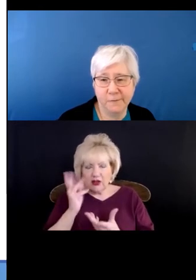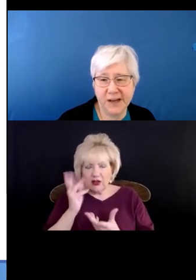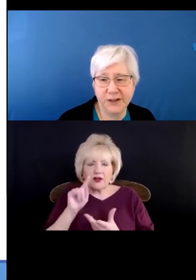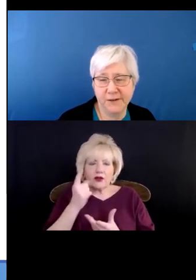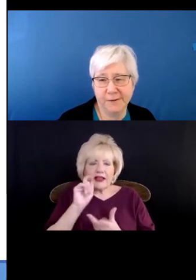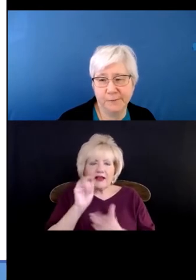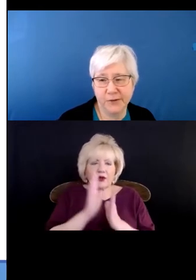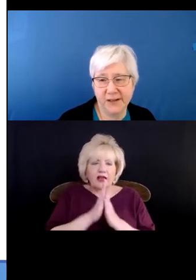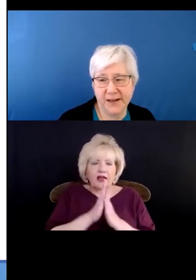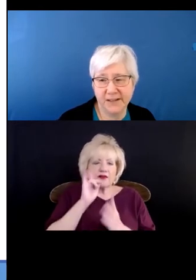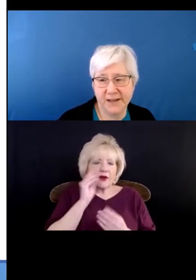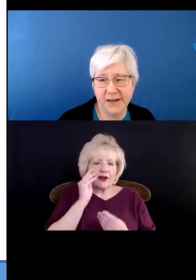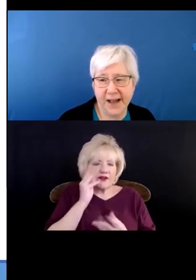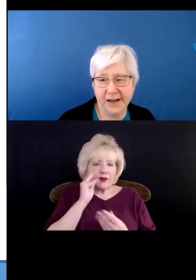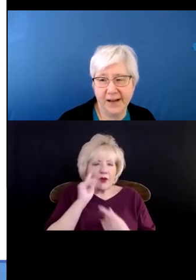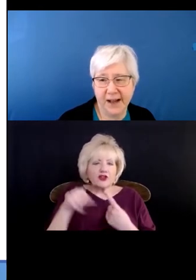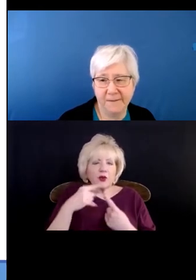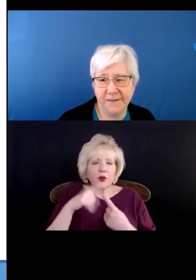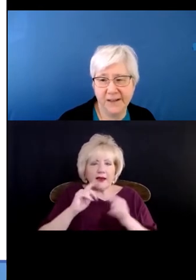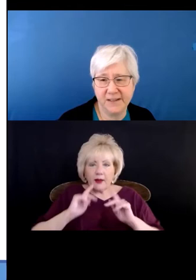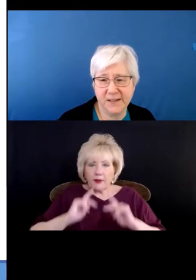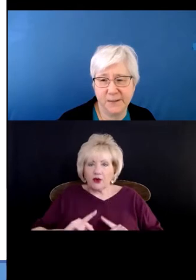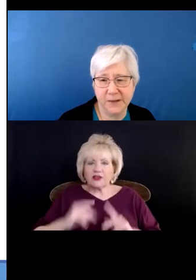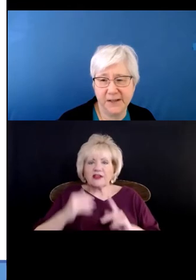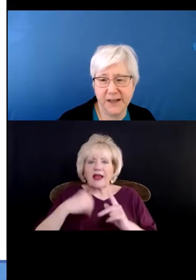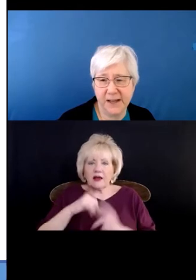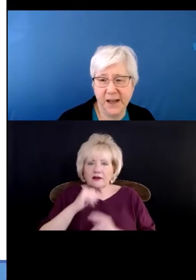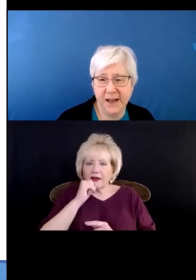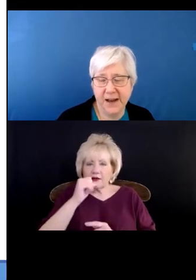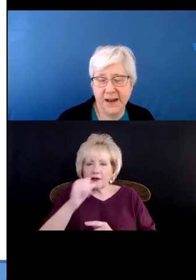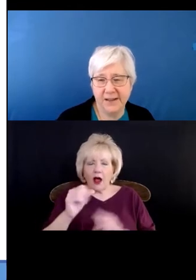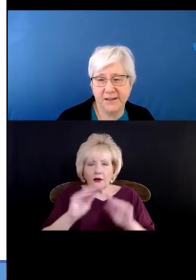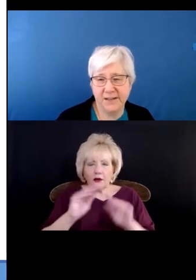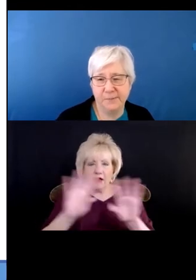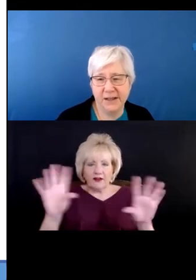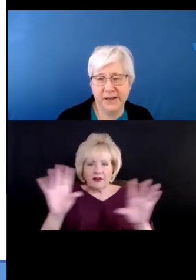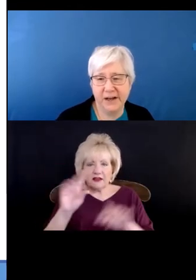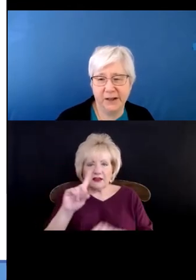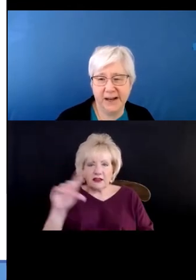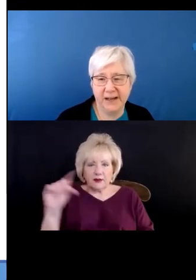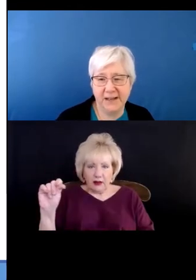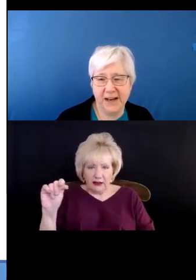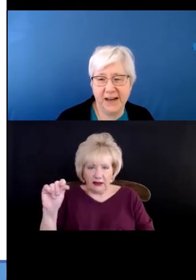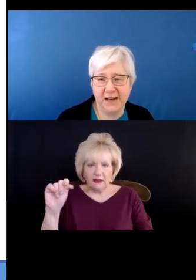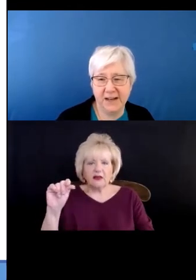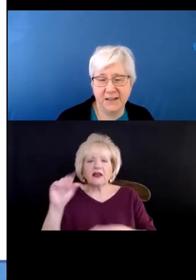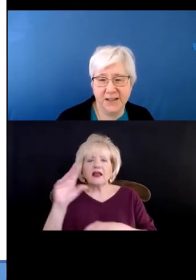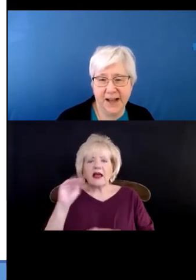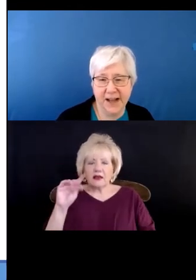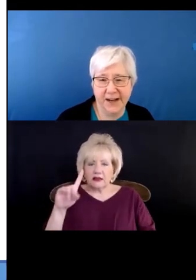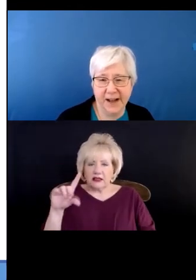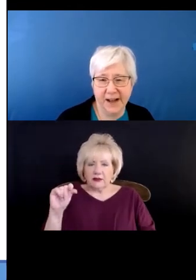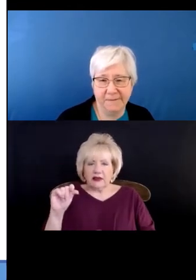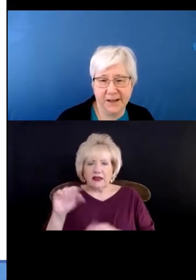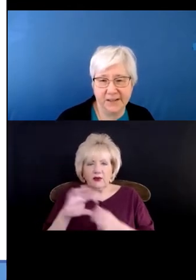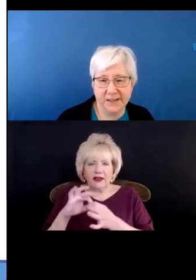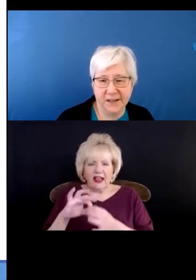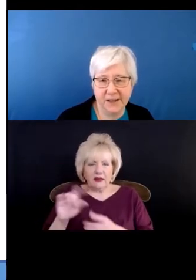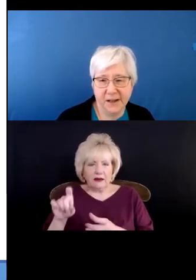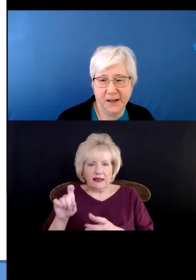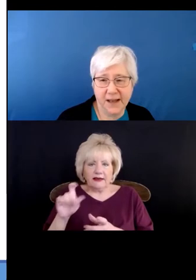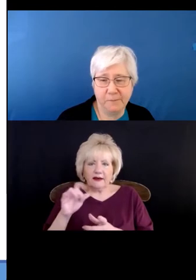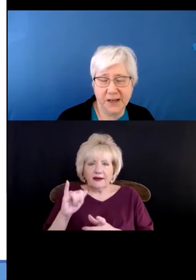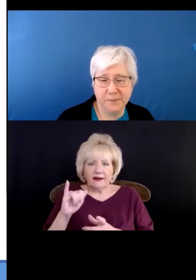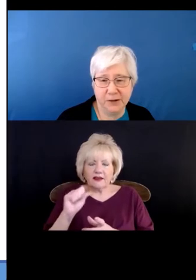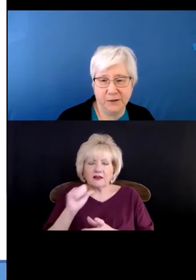for information if a person has a non-obvious disability and the disability related need is non-obvious.